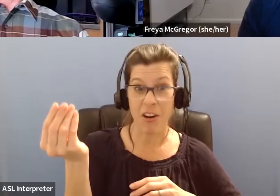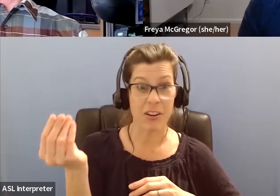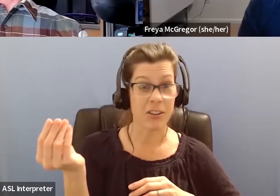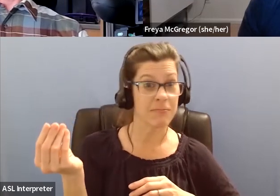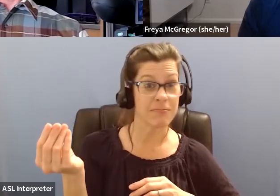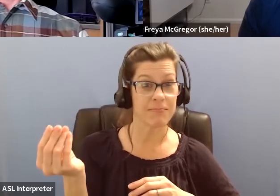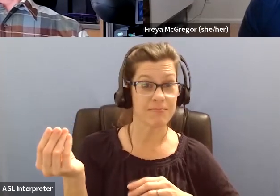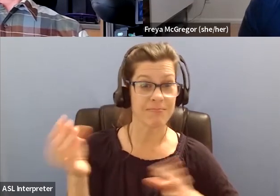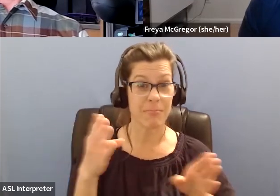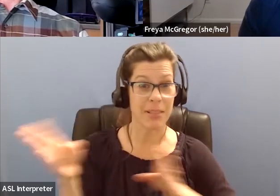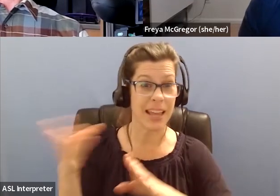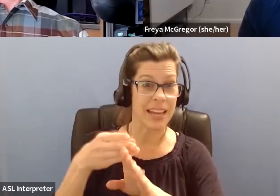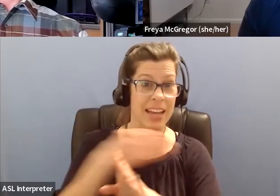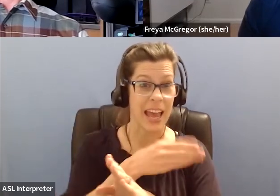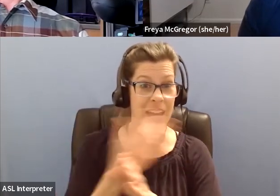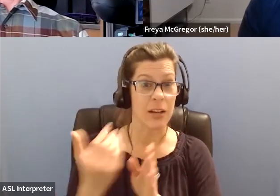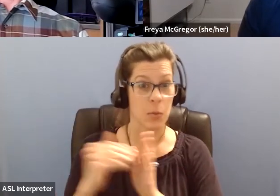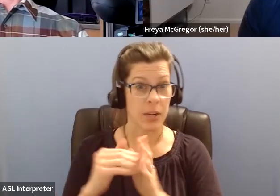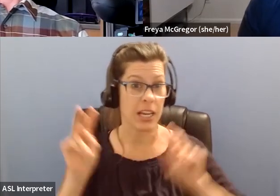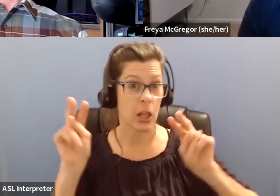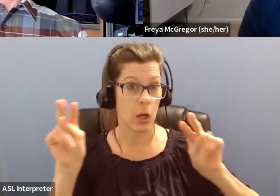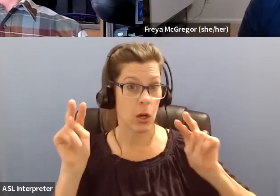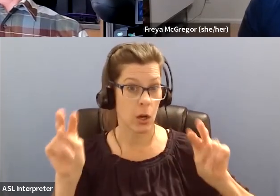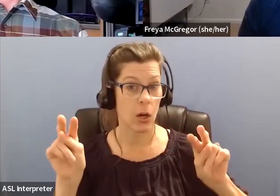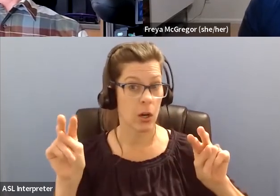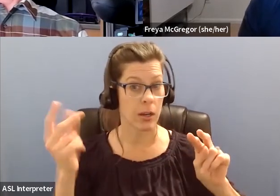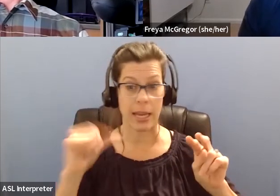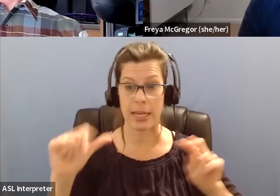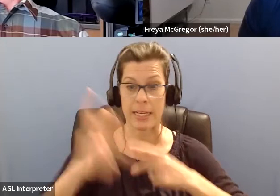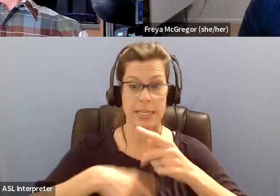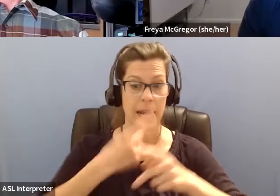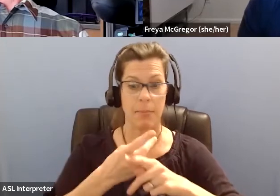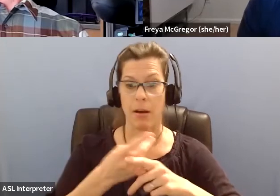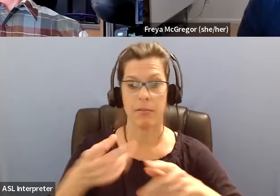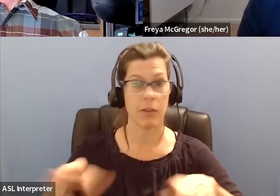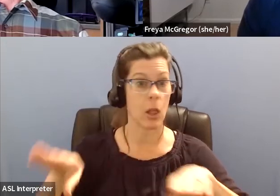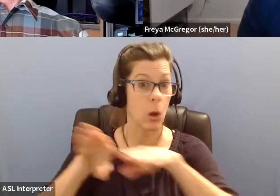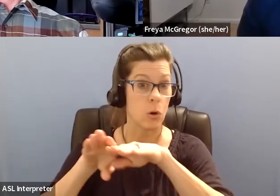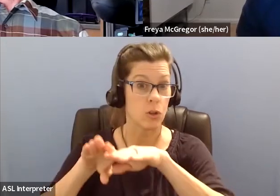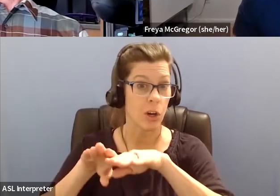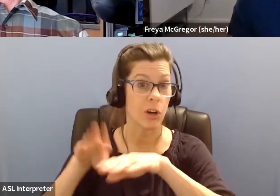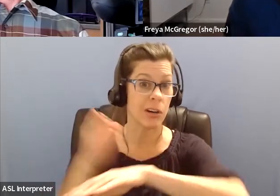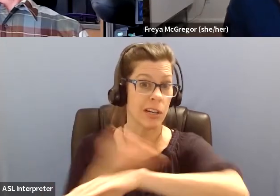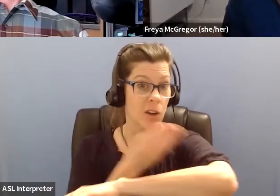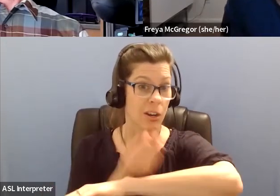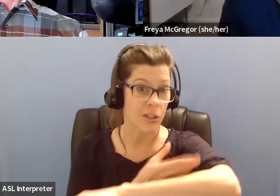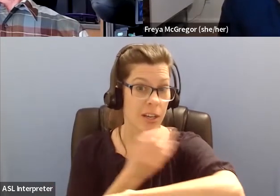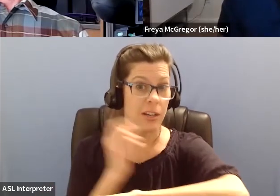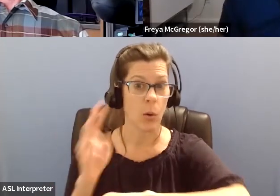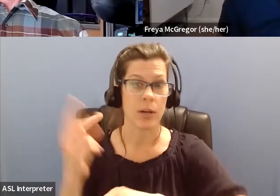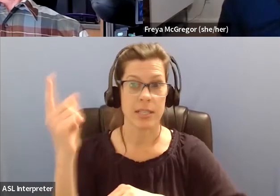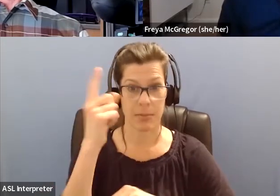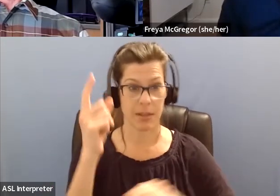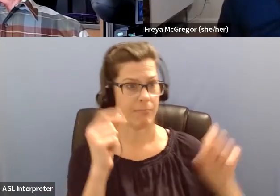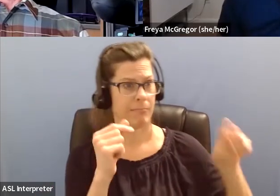just make sure you relook at the location for any type of closures. Yeah. Yeah. Yeah. Yeah. I